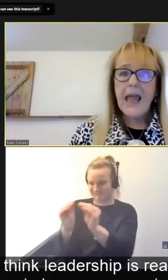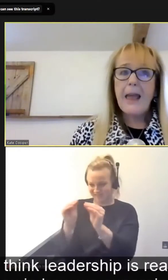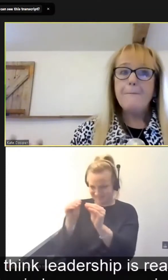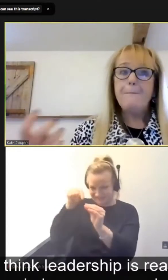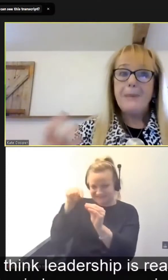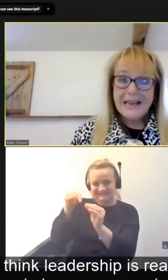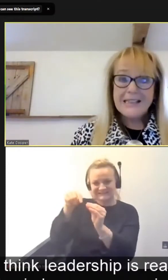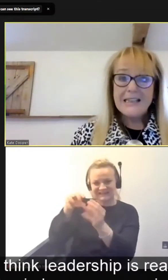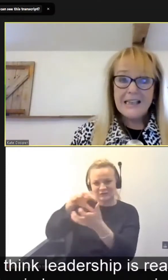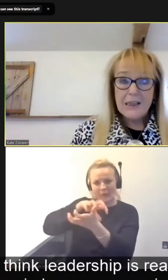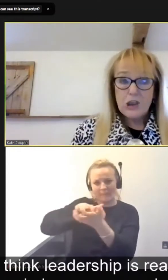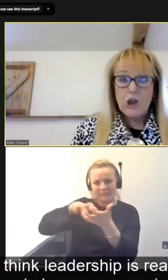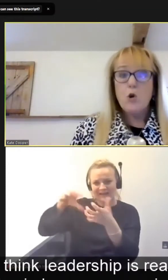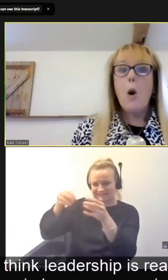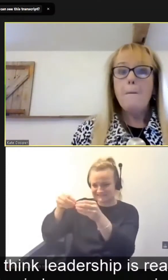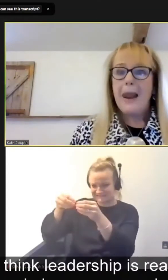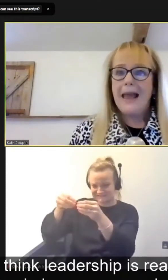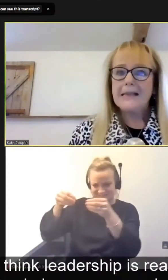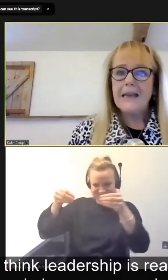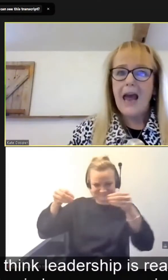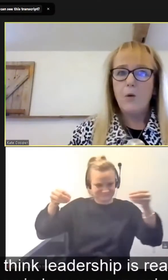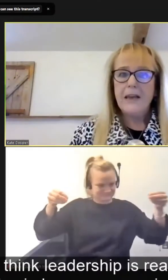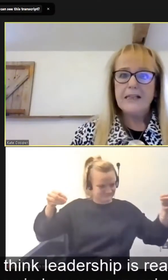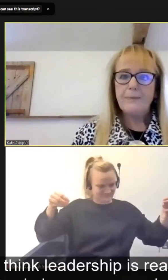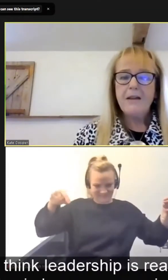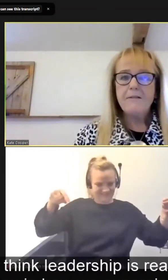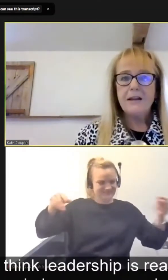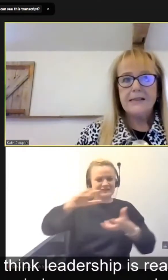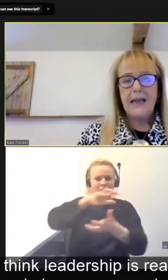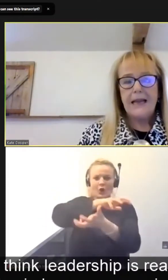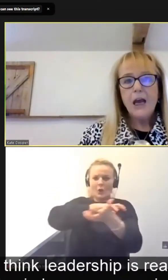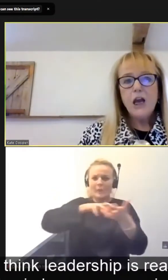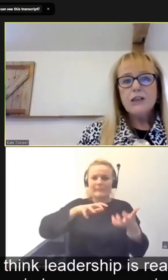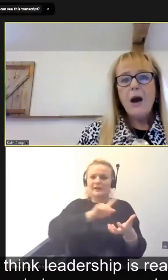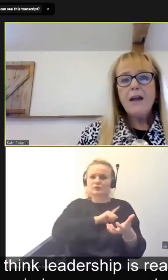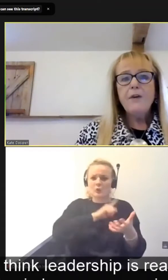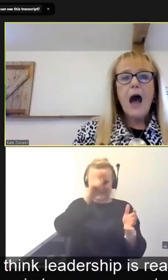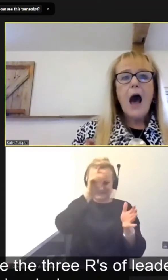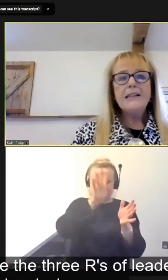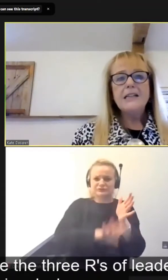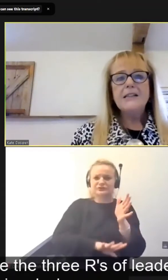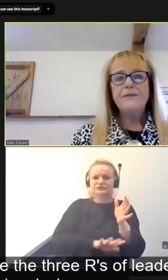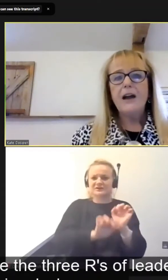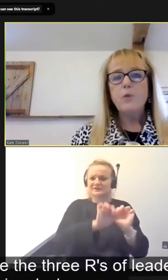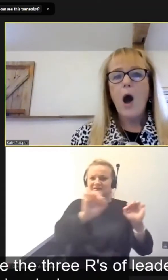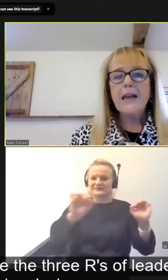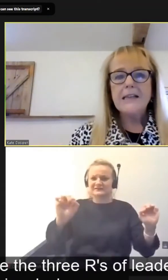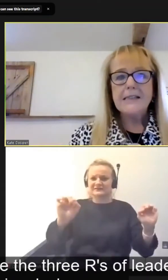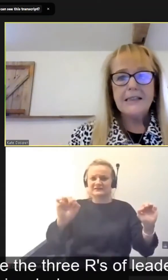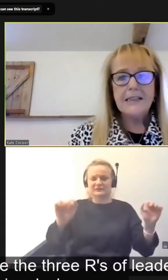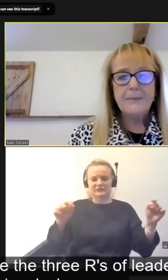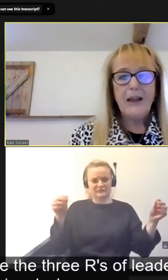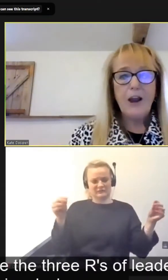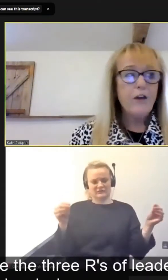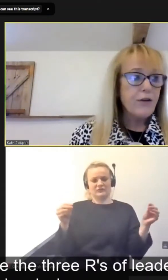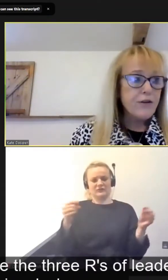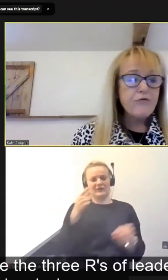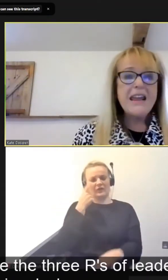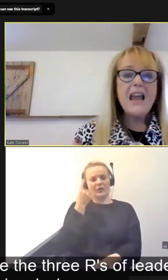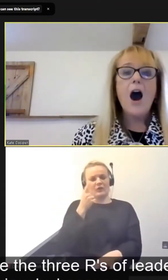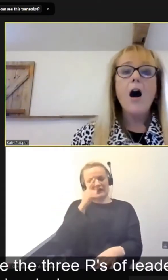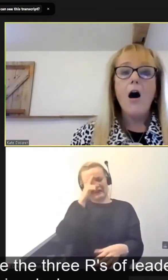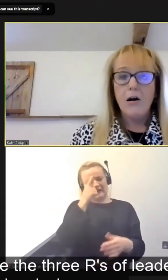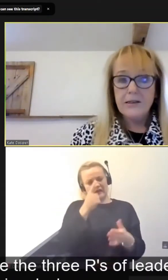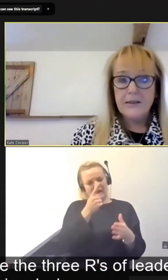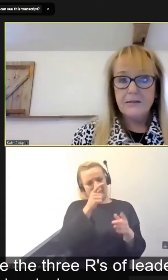because it is so complex in how we experience it. So I've identified what I consider to be the